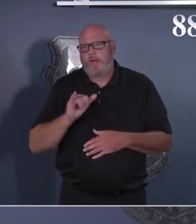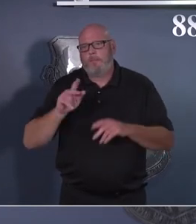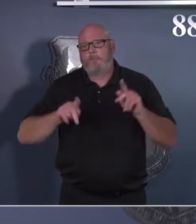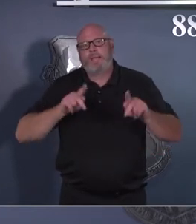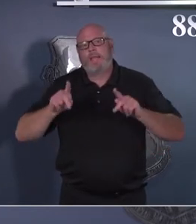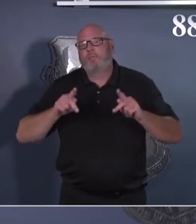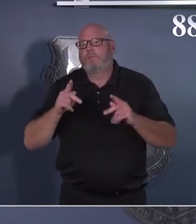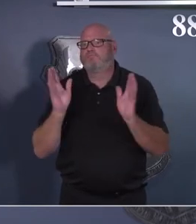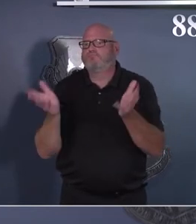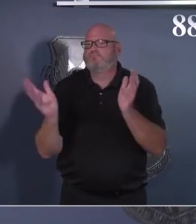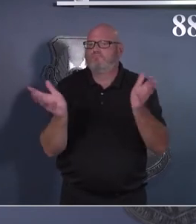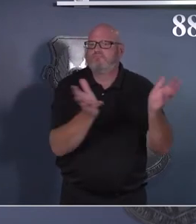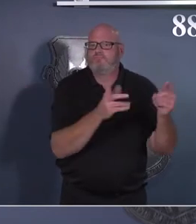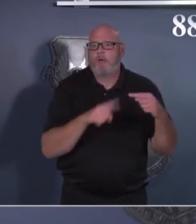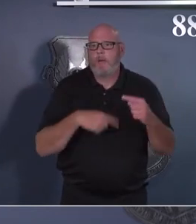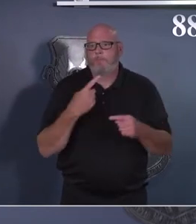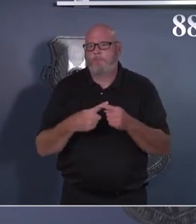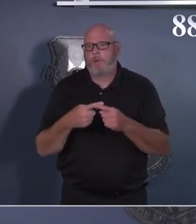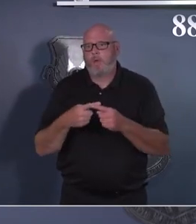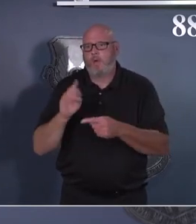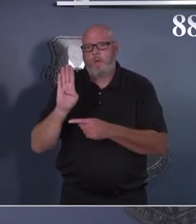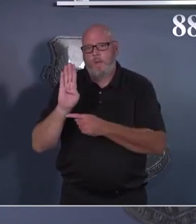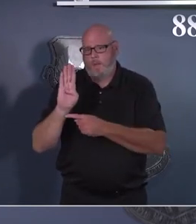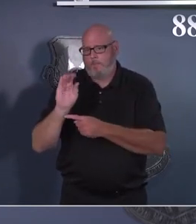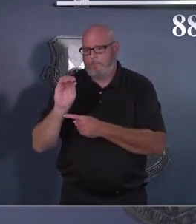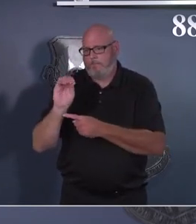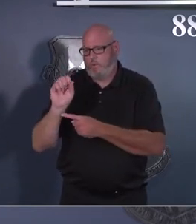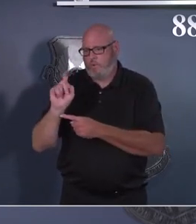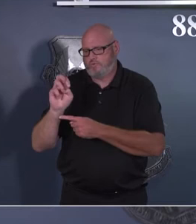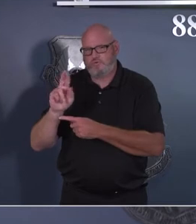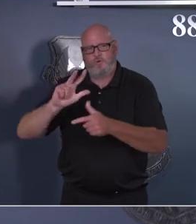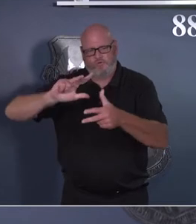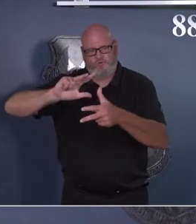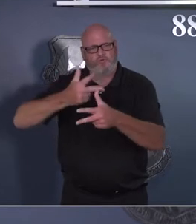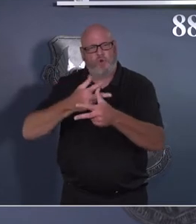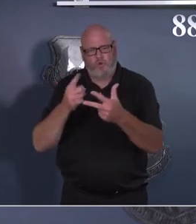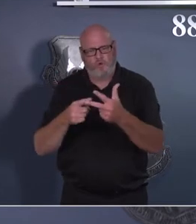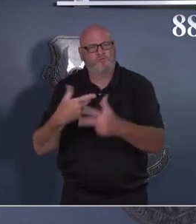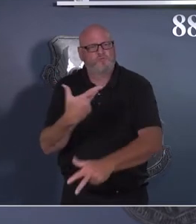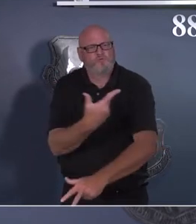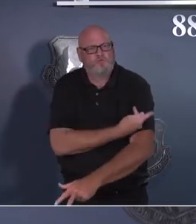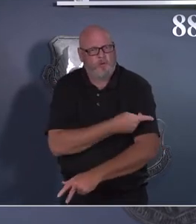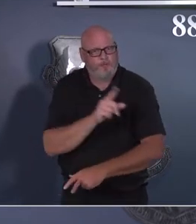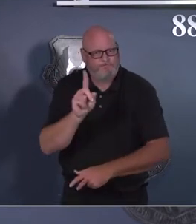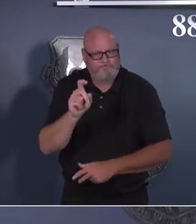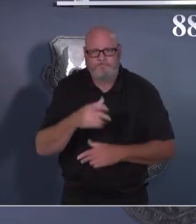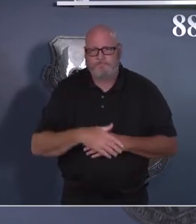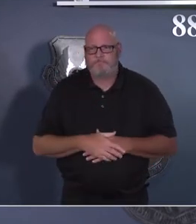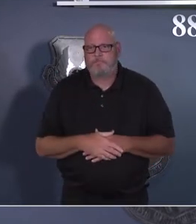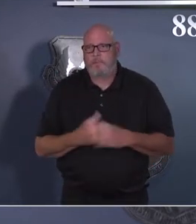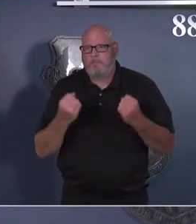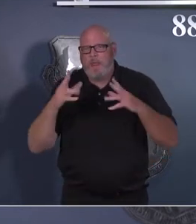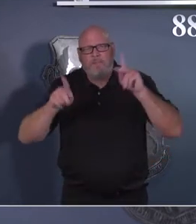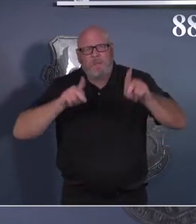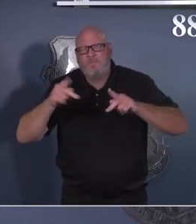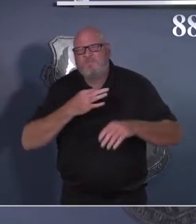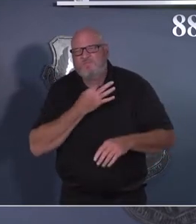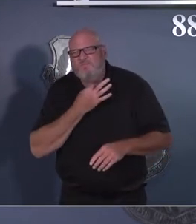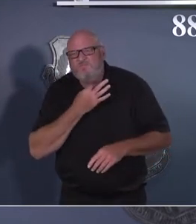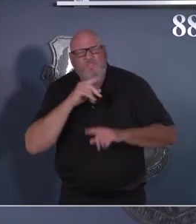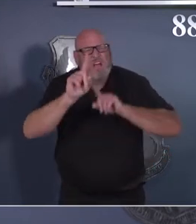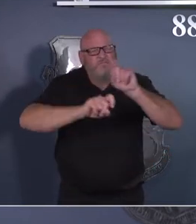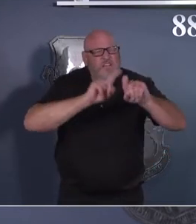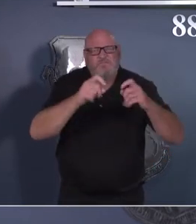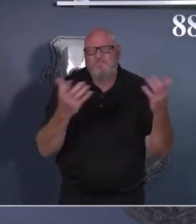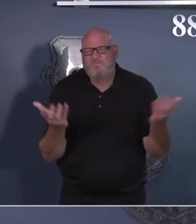those who have been vaccinated, as it has driven many questions to our base and to our medical center, companies like Pfizer have reportedly